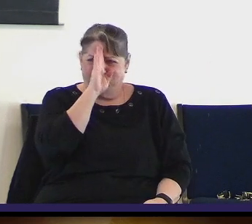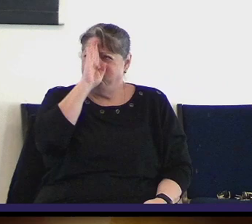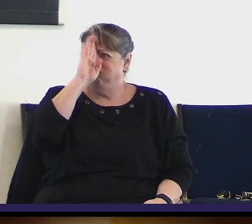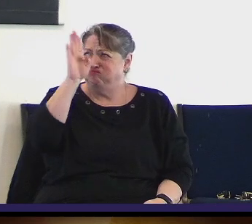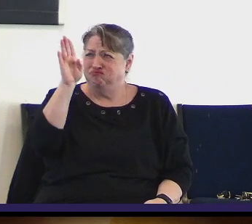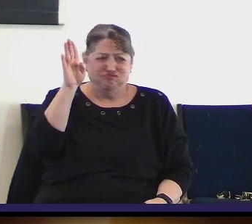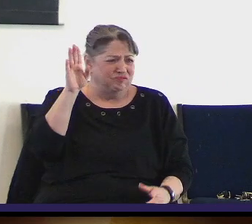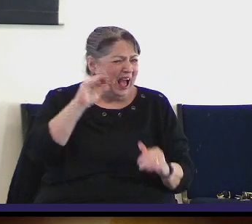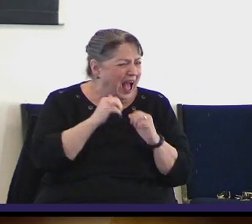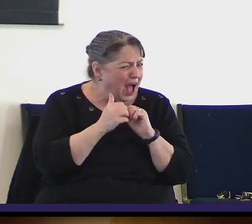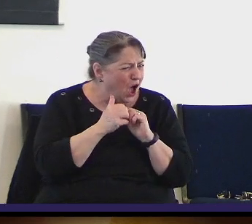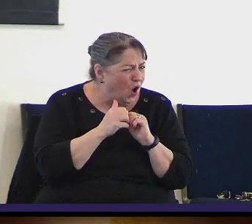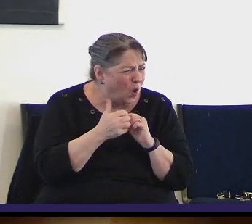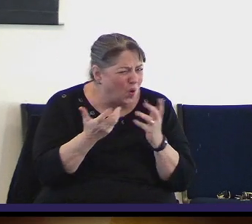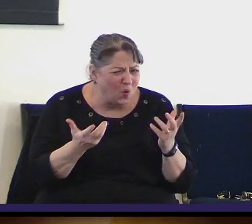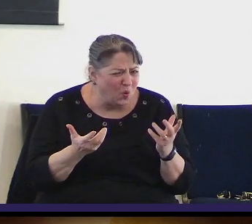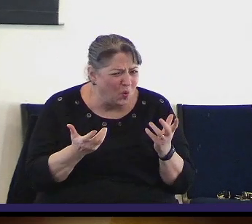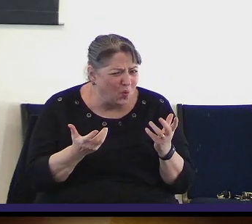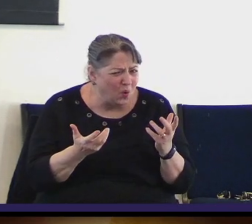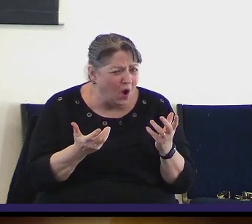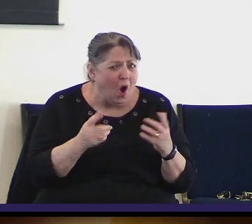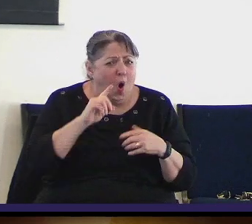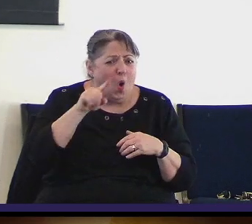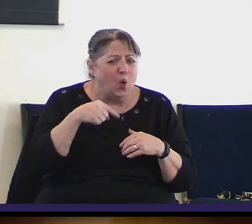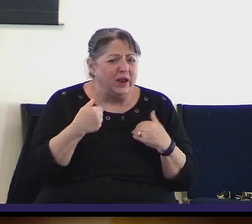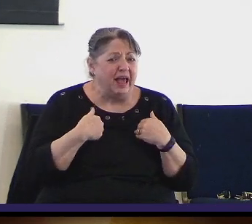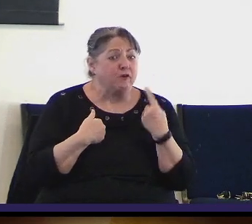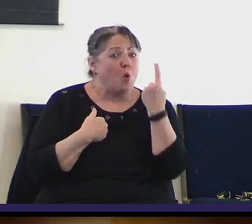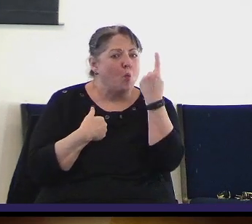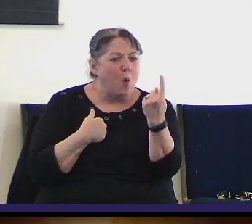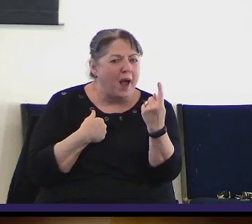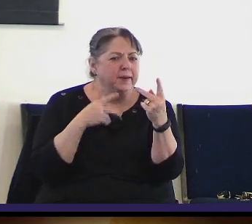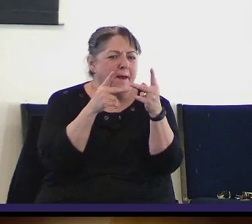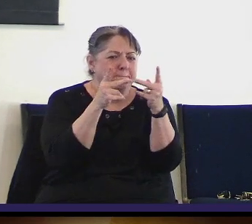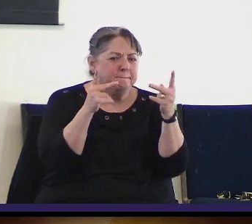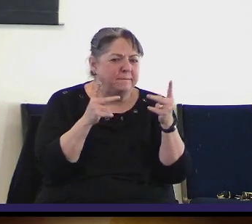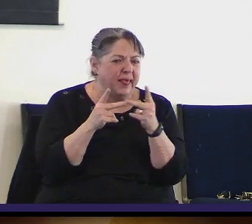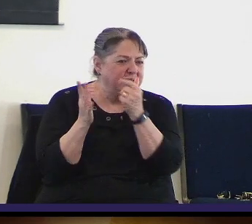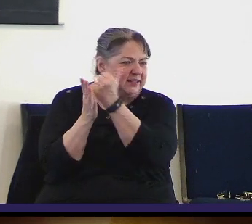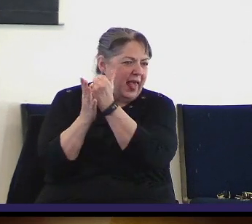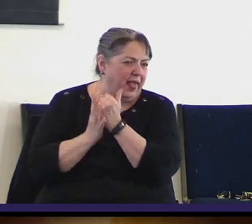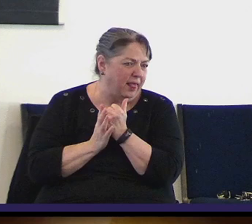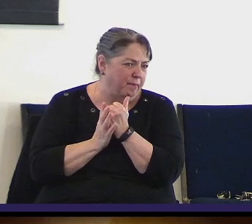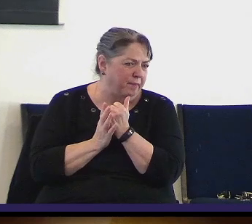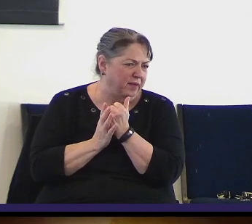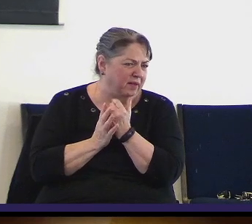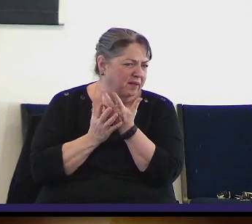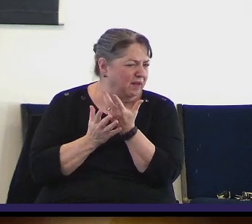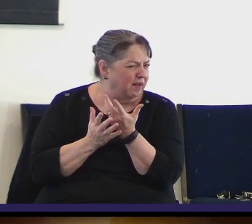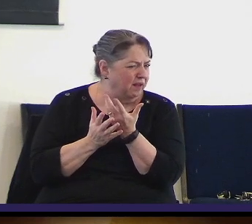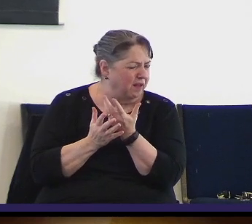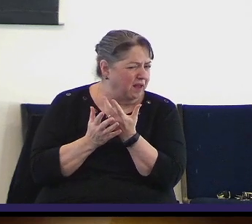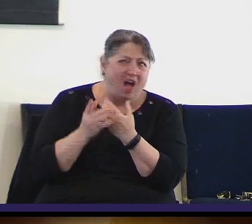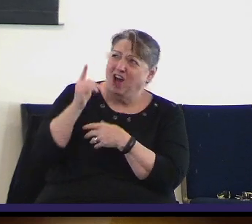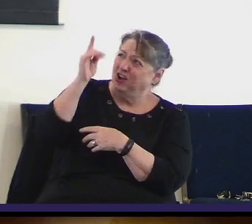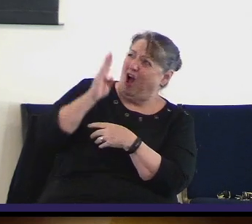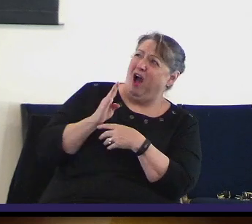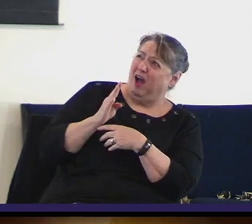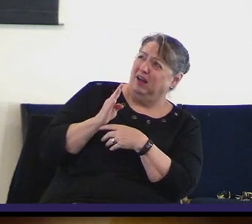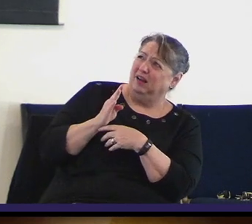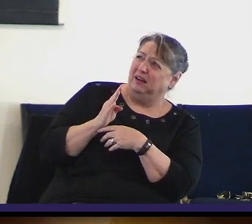there's only one place to turn to, to provide us with help. What would God have us to do, right?